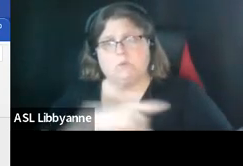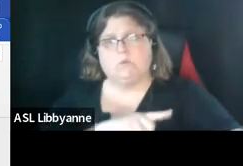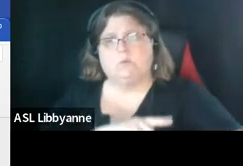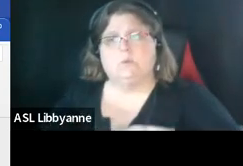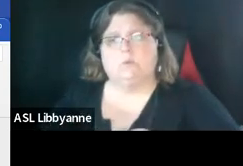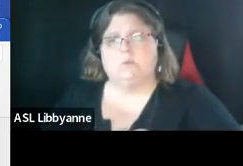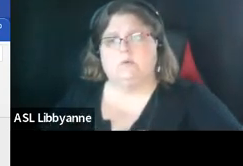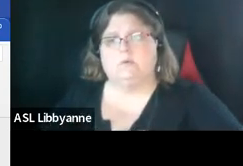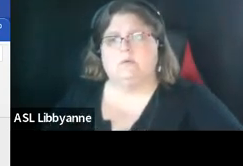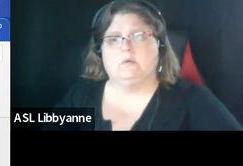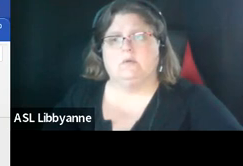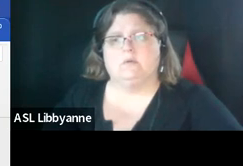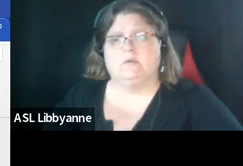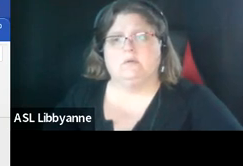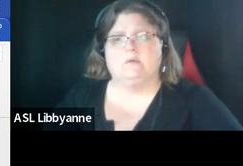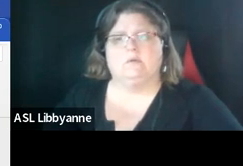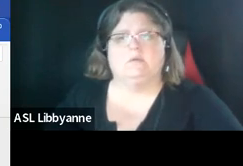do the two bullets that are added help